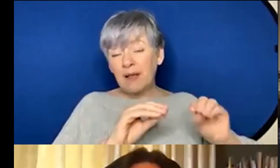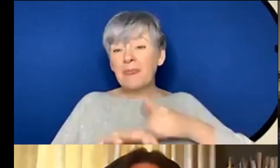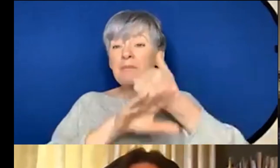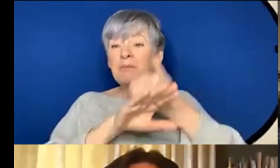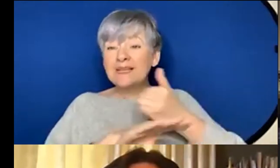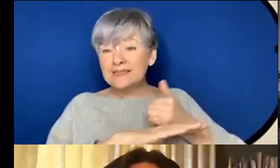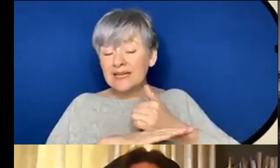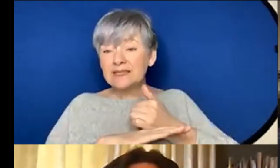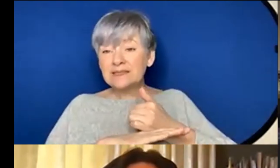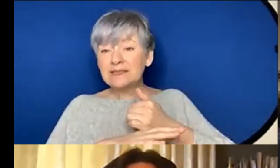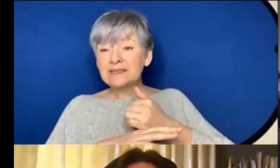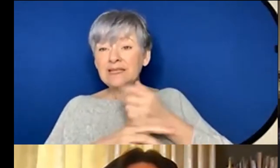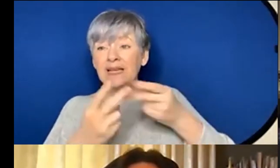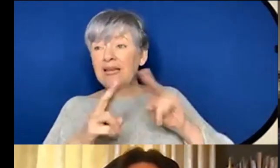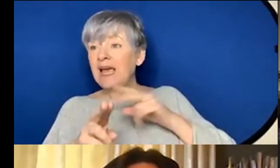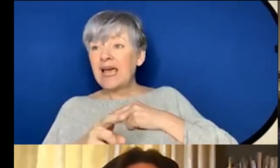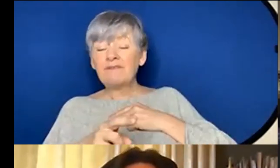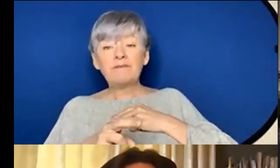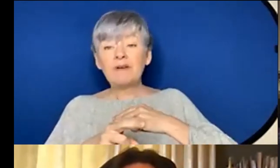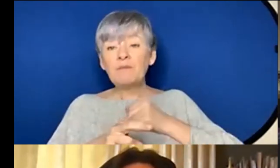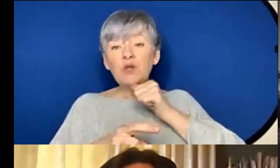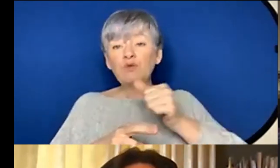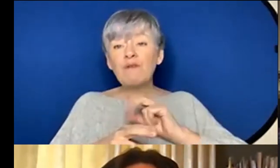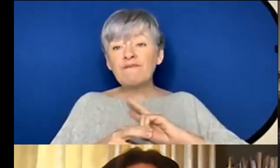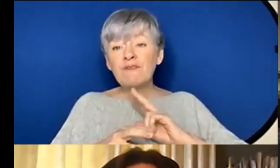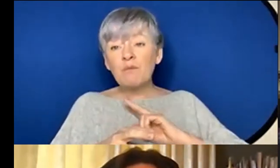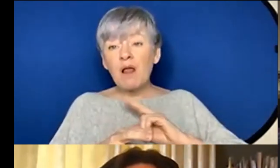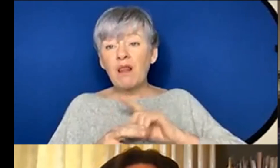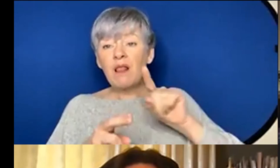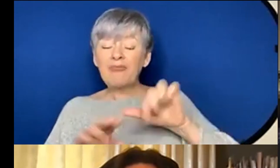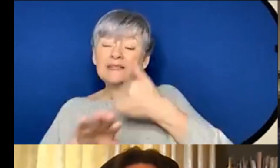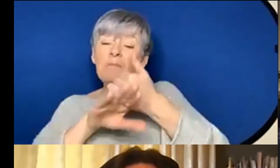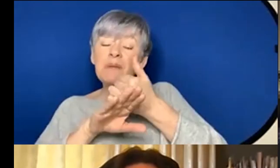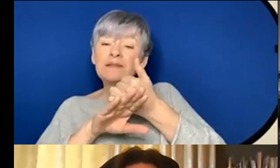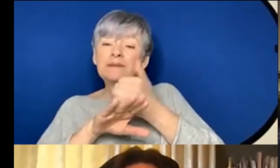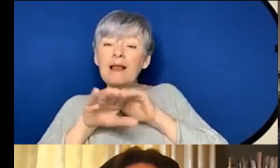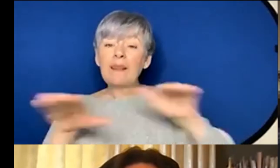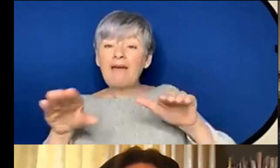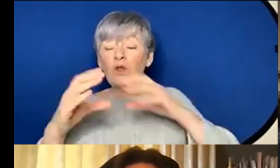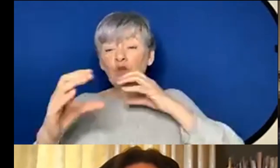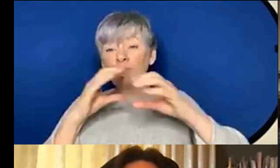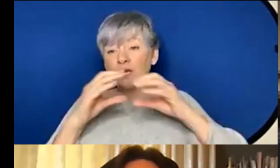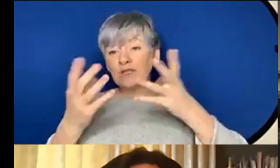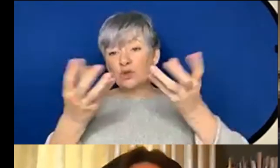-verbal because of an overload or just sensory input um there's at least a basic level of communication that we have between us